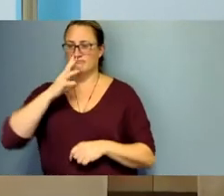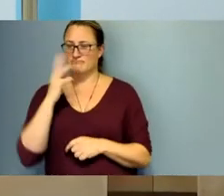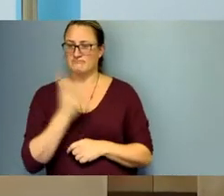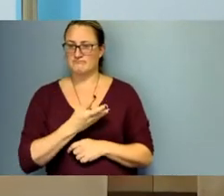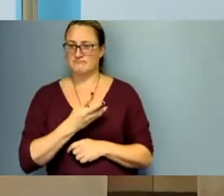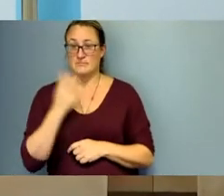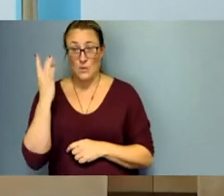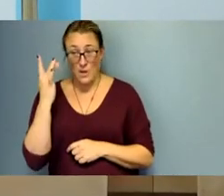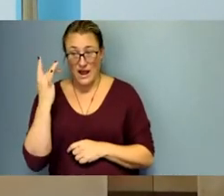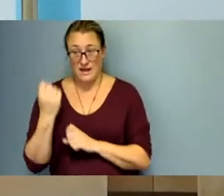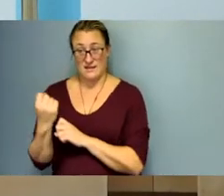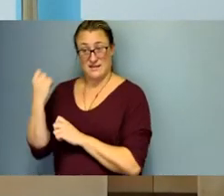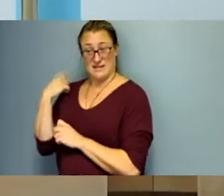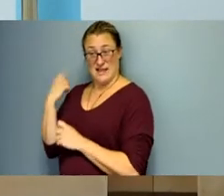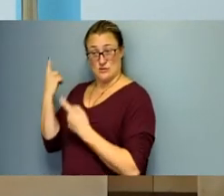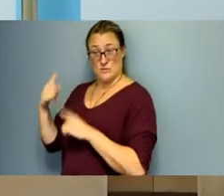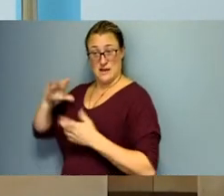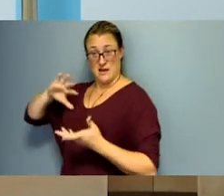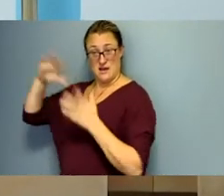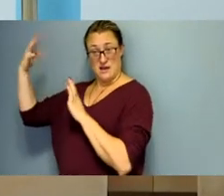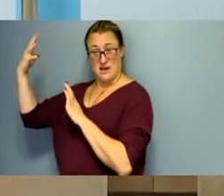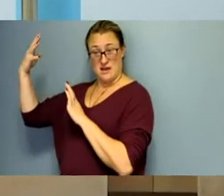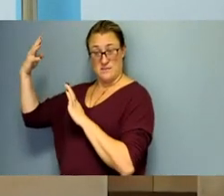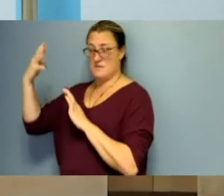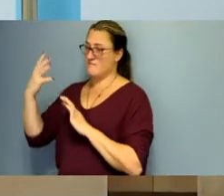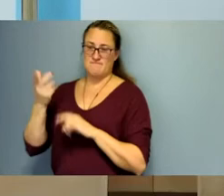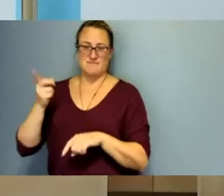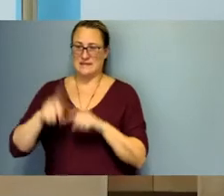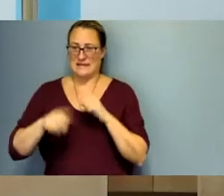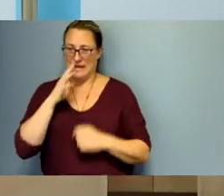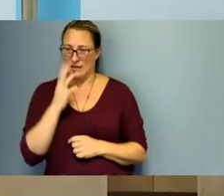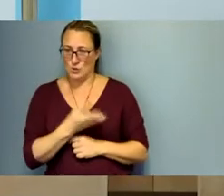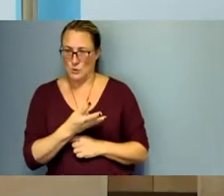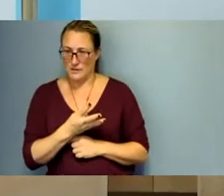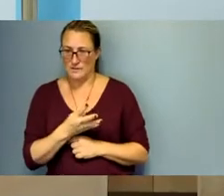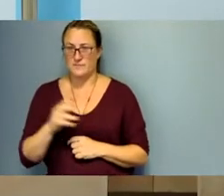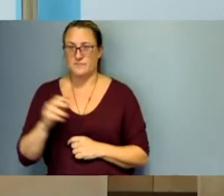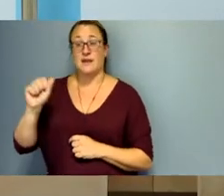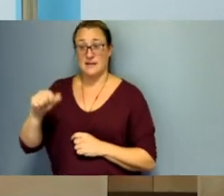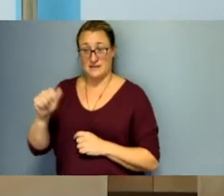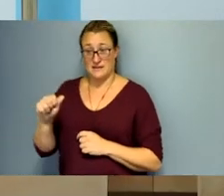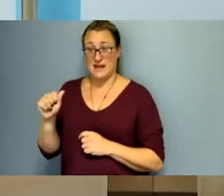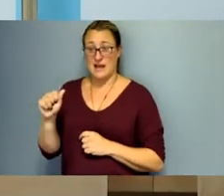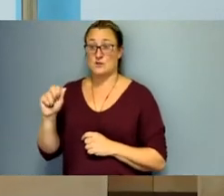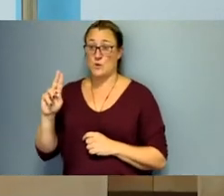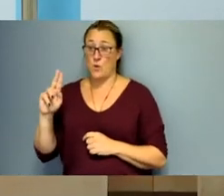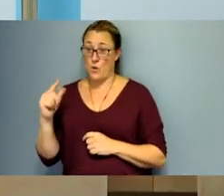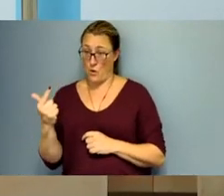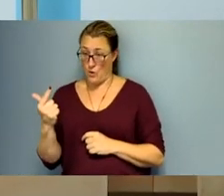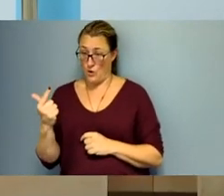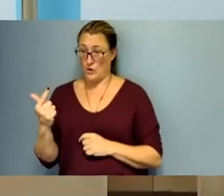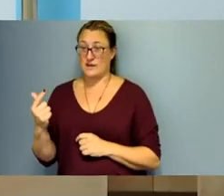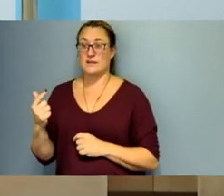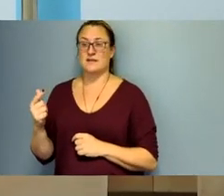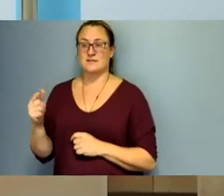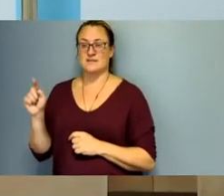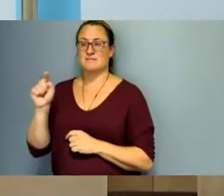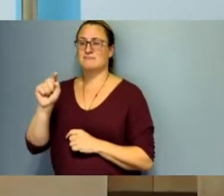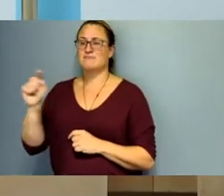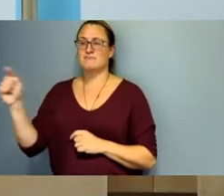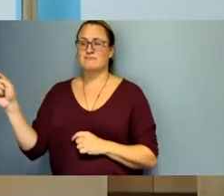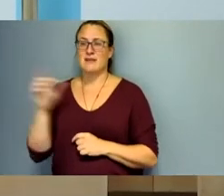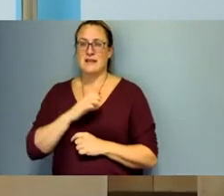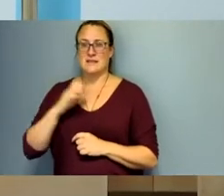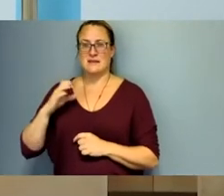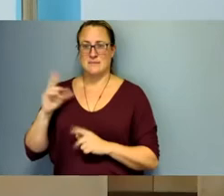of what happened in washington back in august i did get an email from some people who were elected committee people part of the democratic